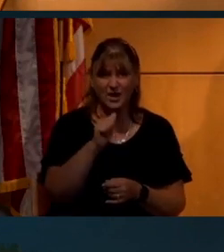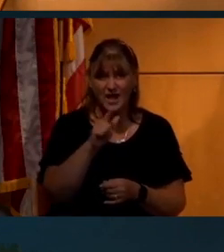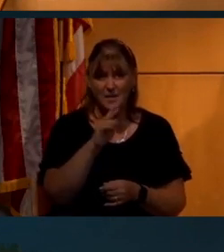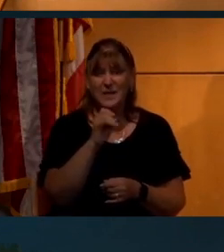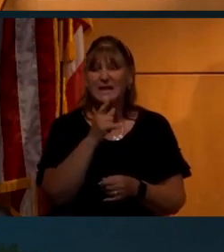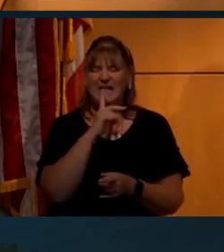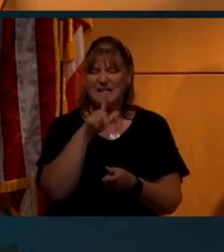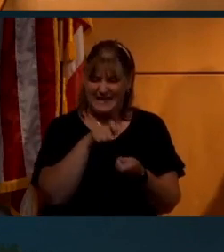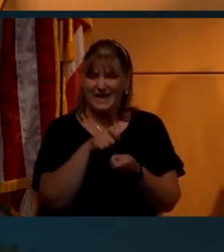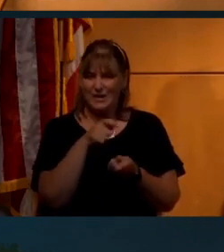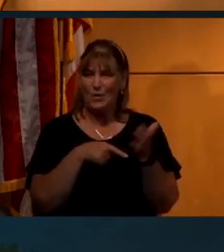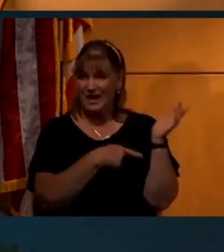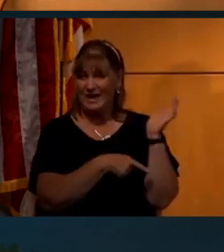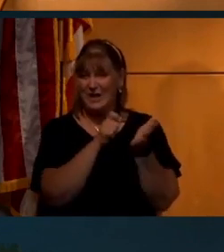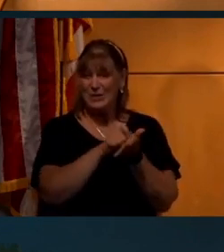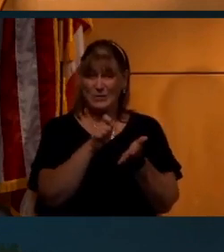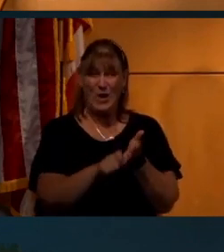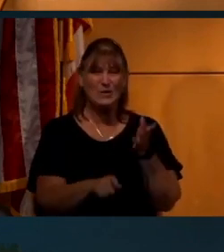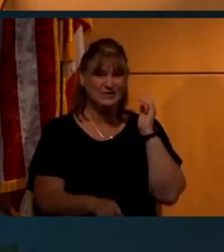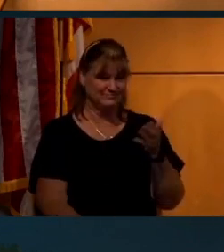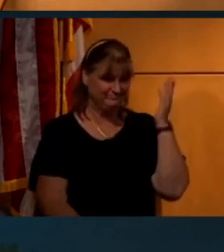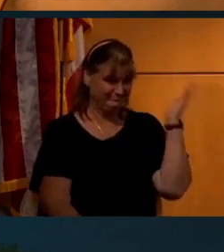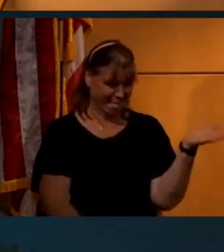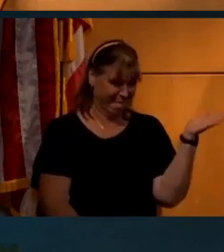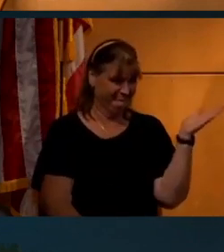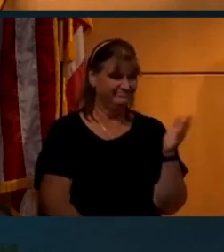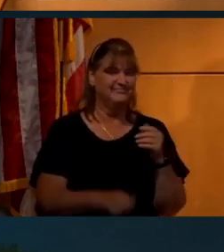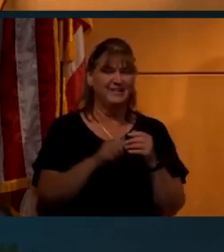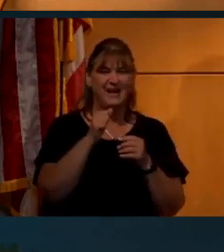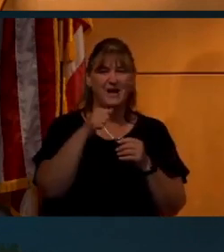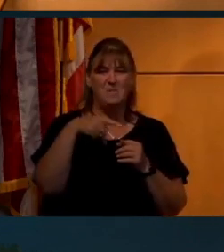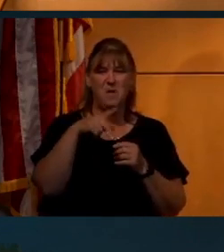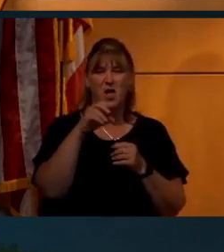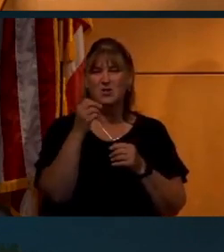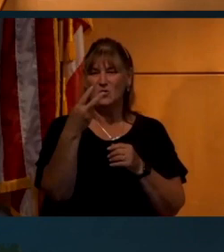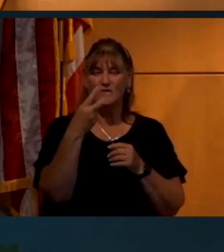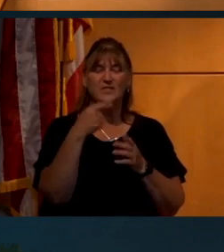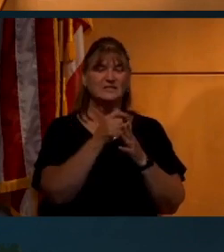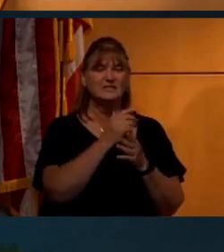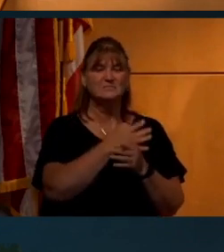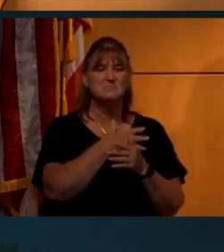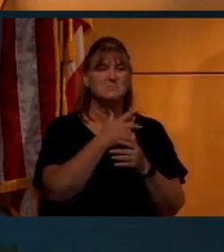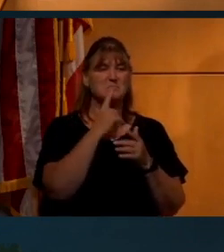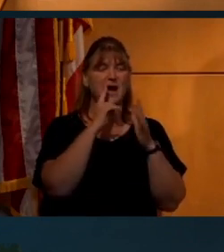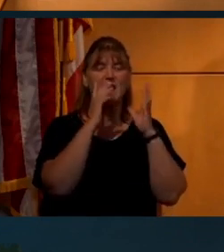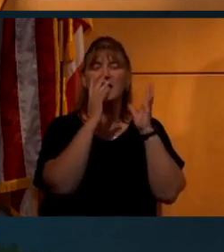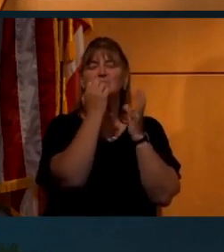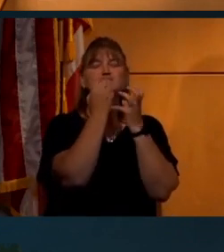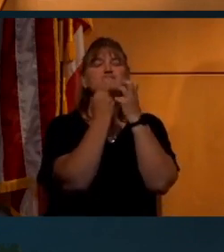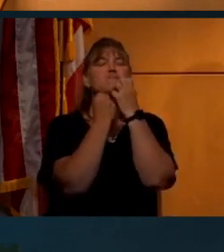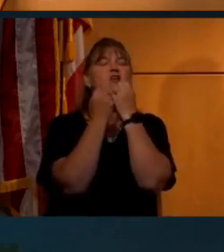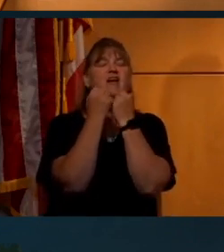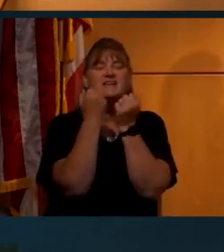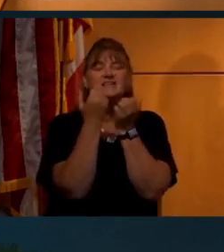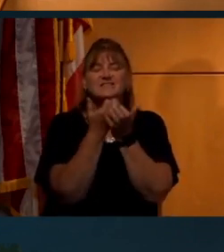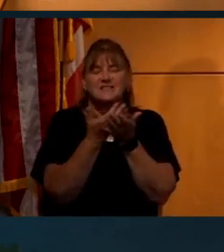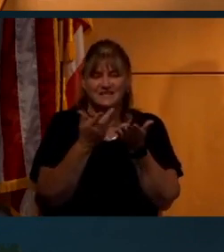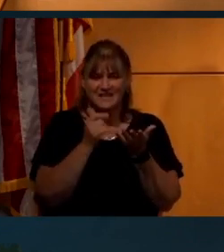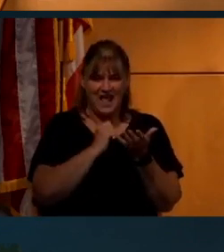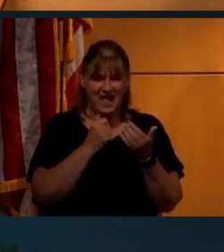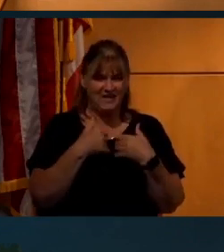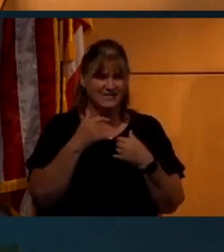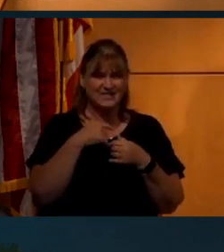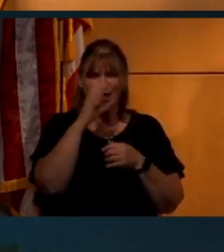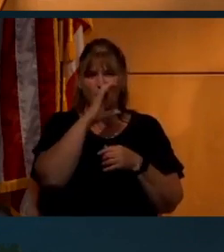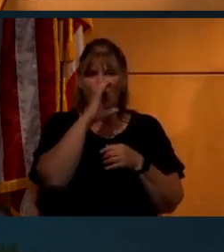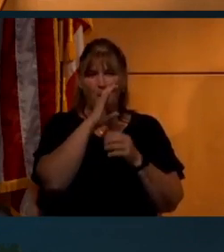And it's exactly what he did. And this is Apollo 12 there on the bottom. This is one of my prized possessions. I have this all like a